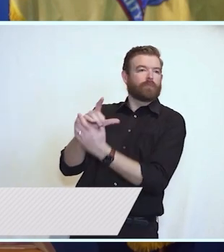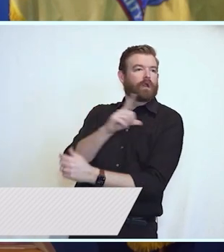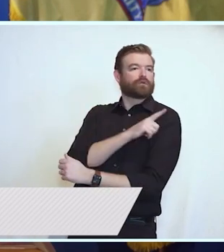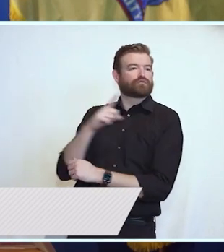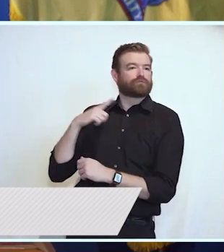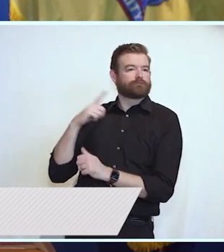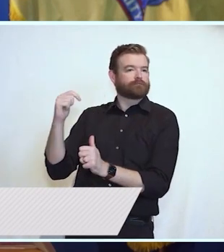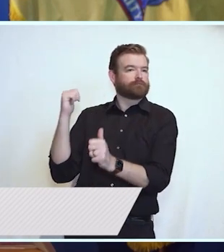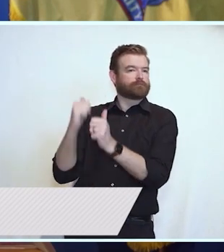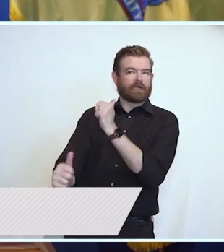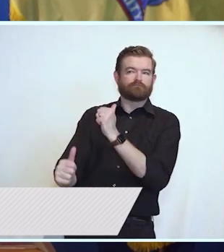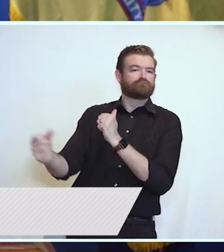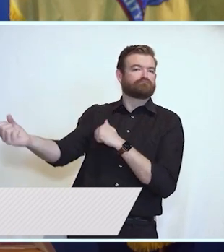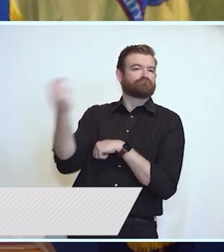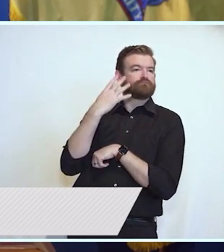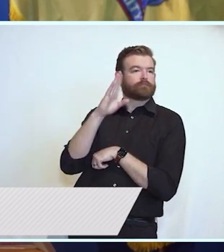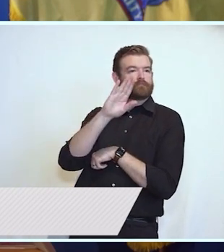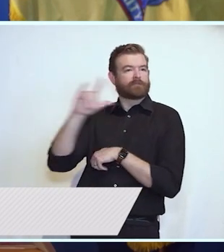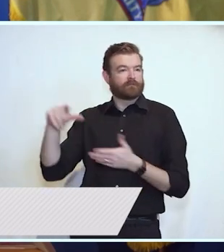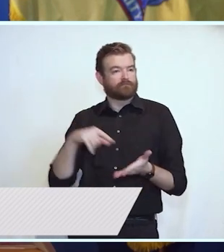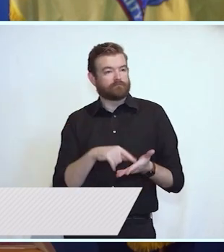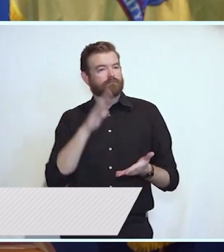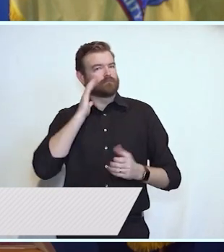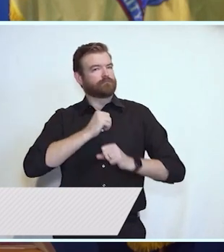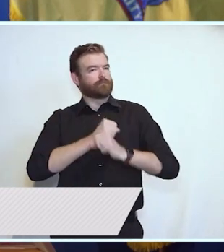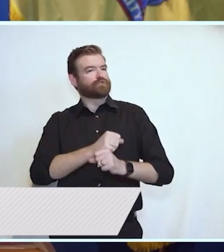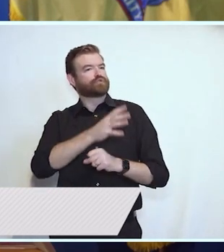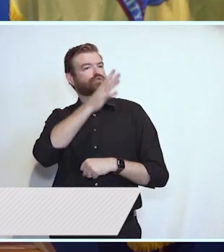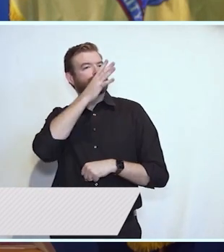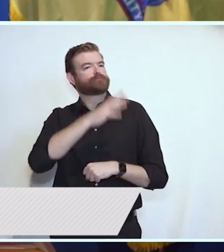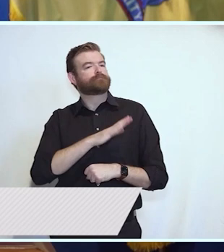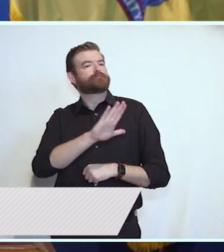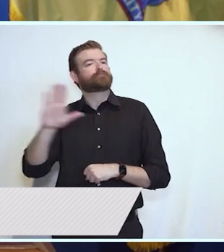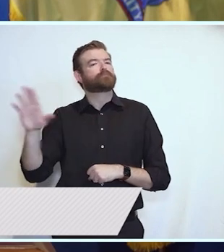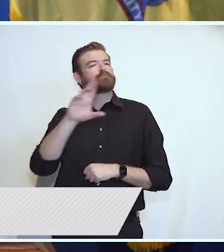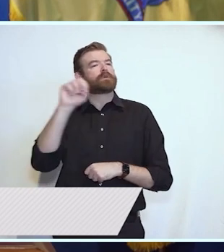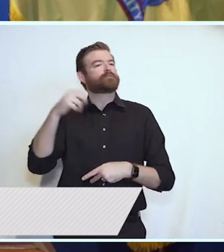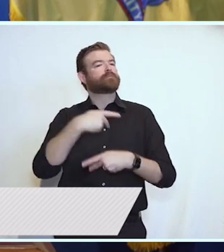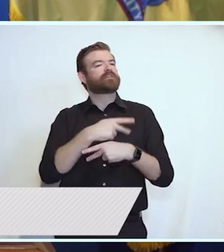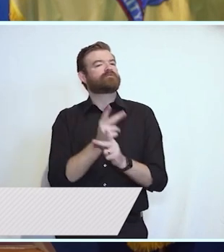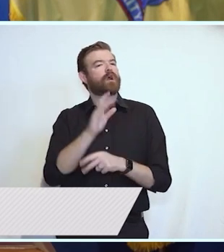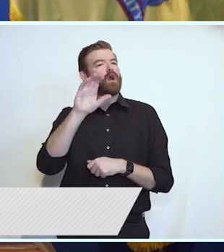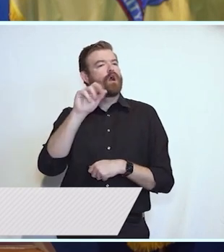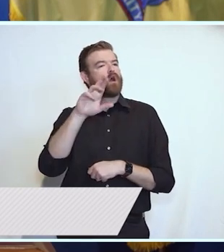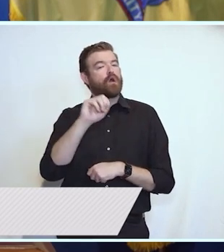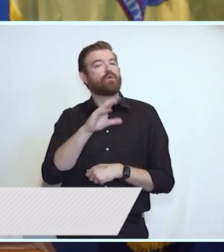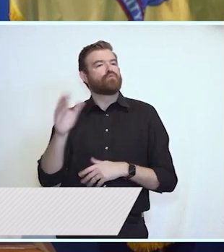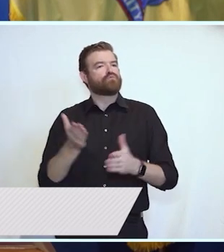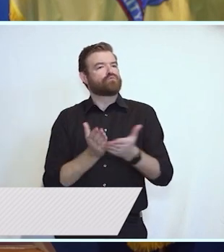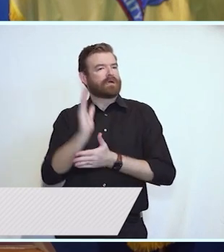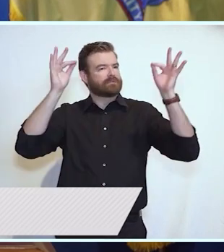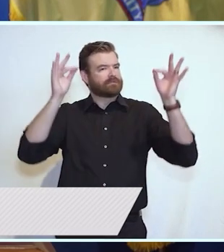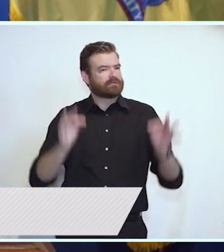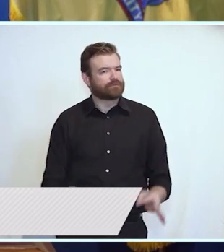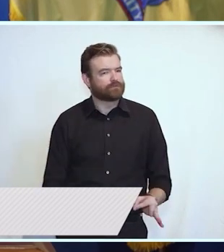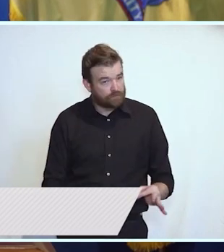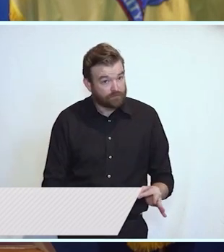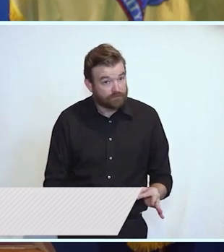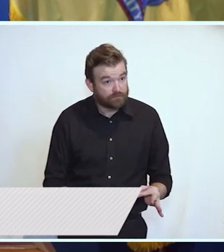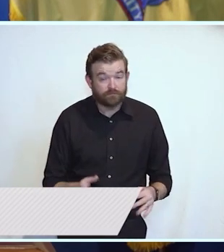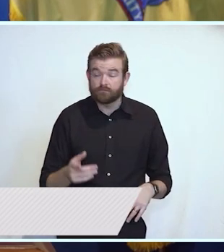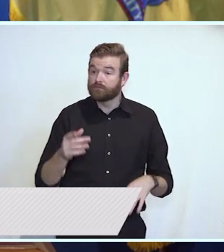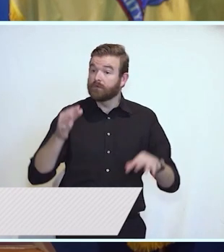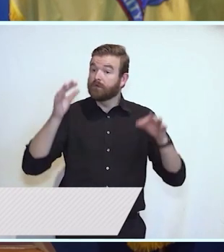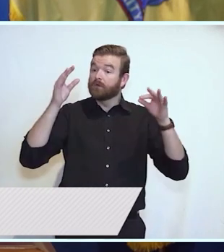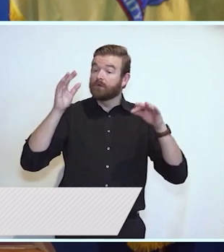my desk a bill that will secure a women's access to reproductive care and her right to choose into state law.